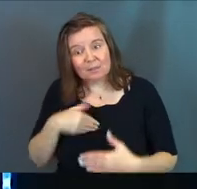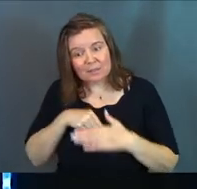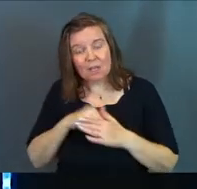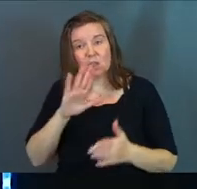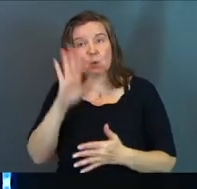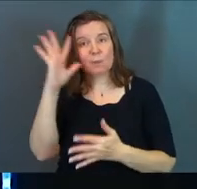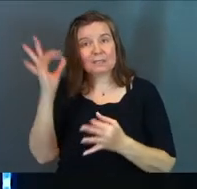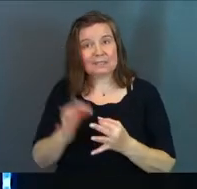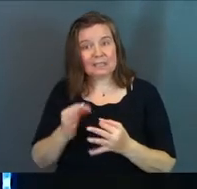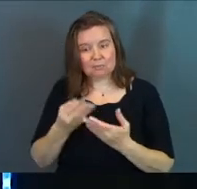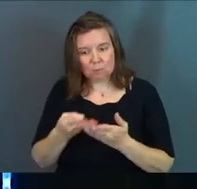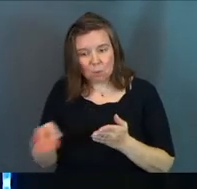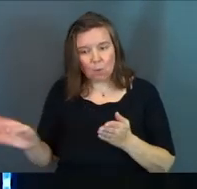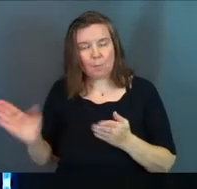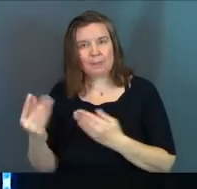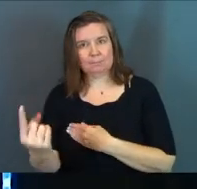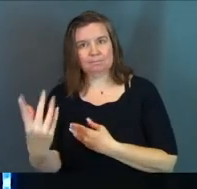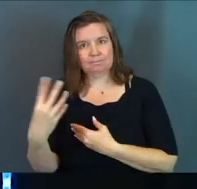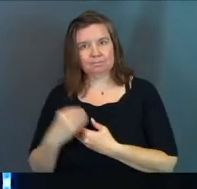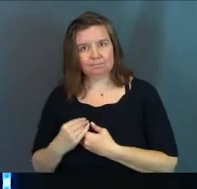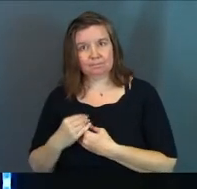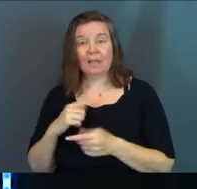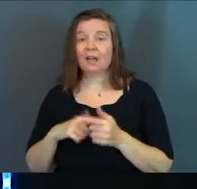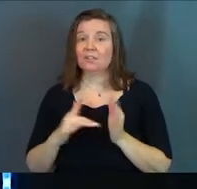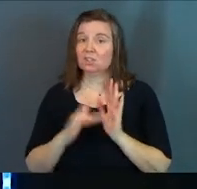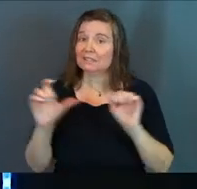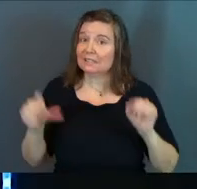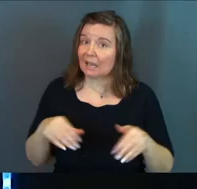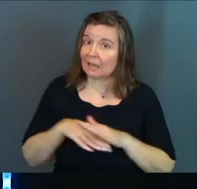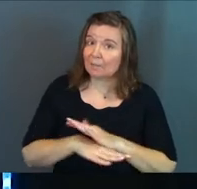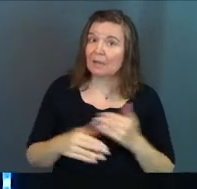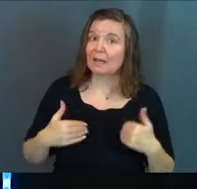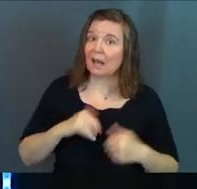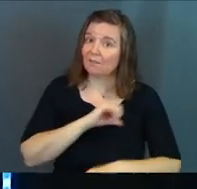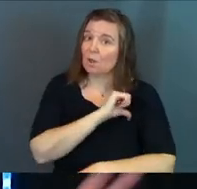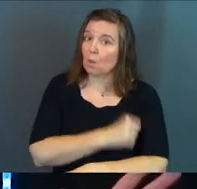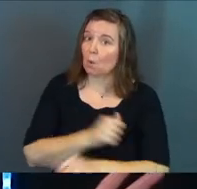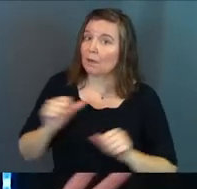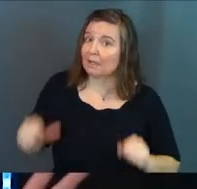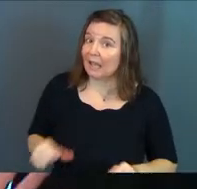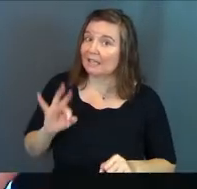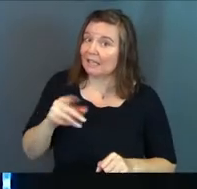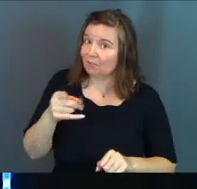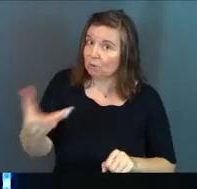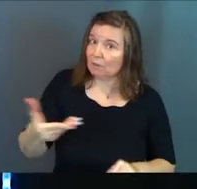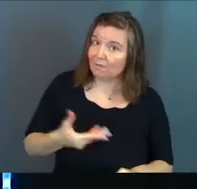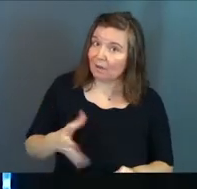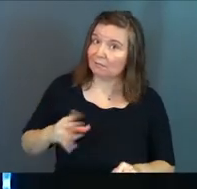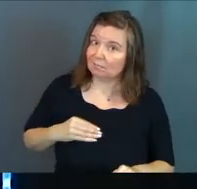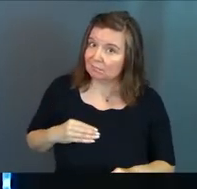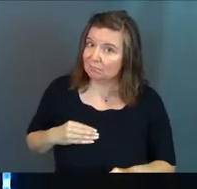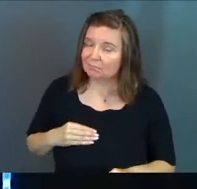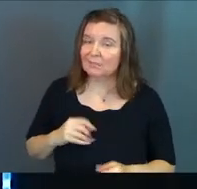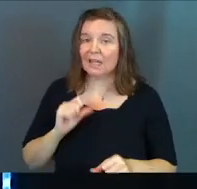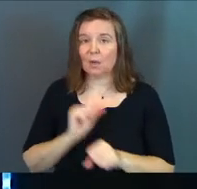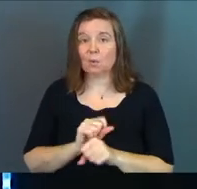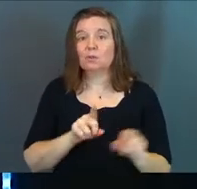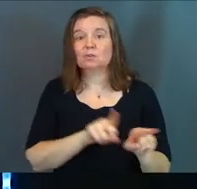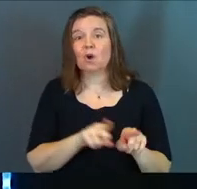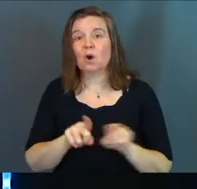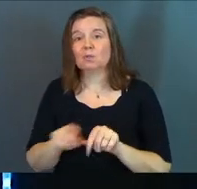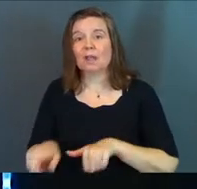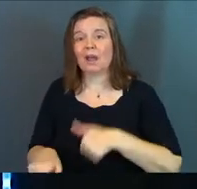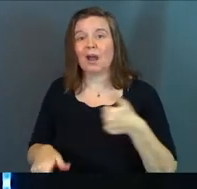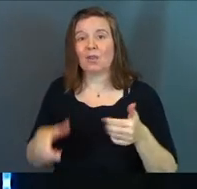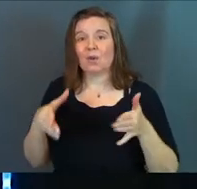choice of whether or not to let Jesus in. And then Jesus can come in and have authority there. Do you remember that? It works also